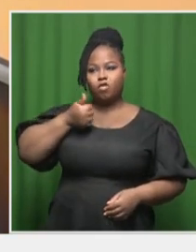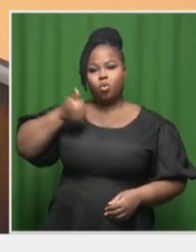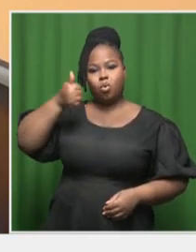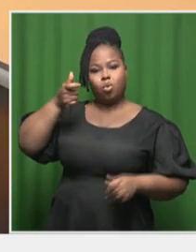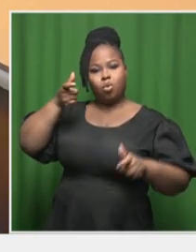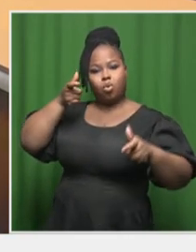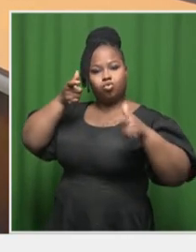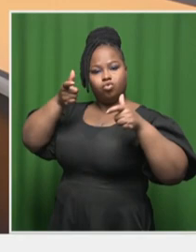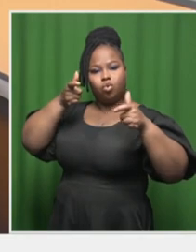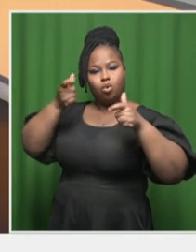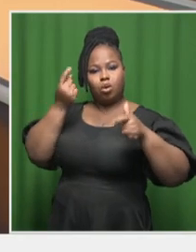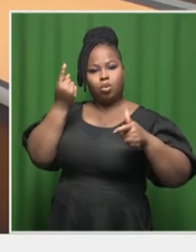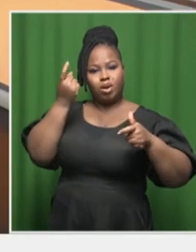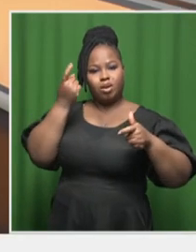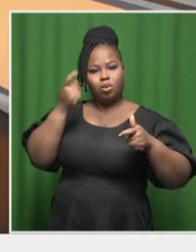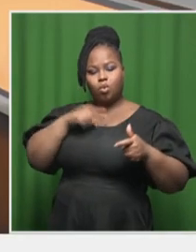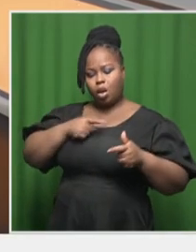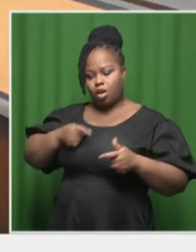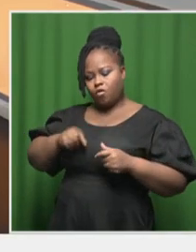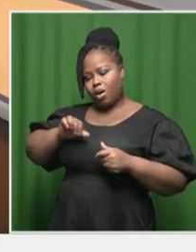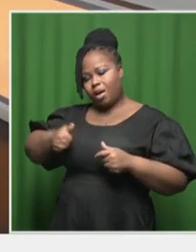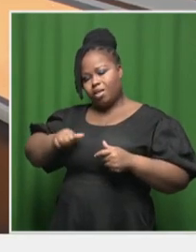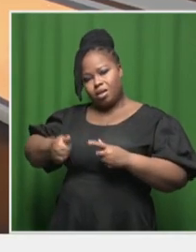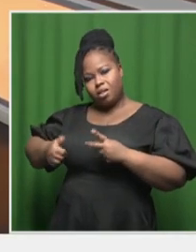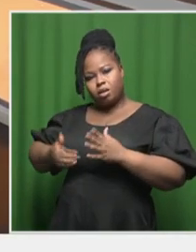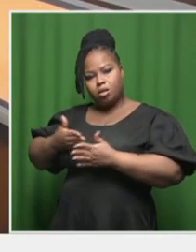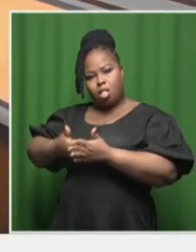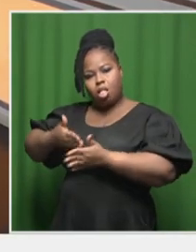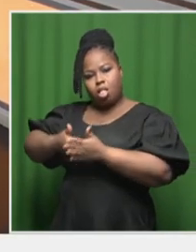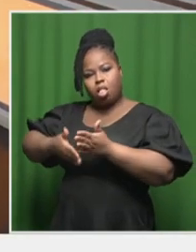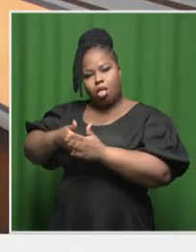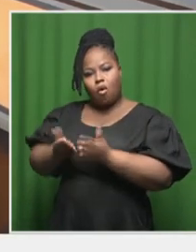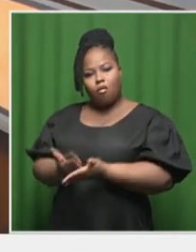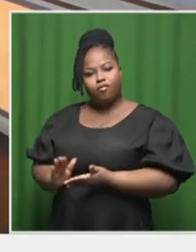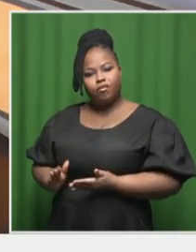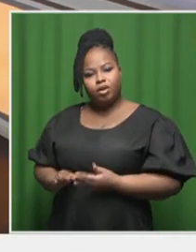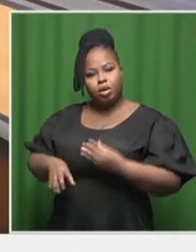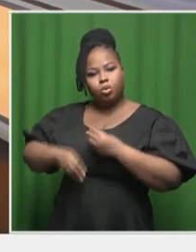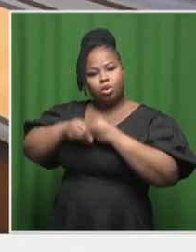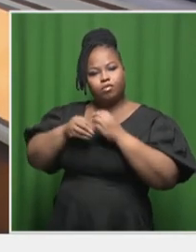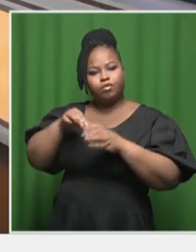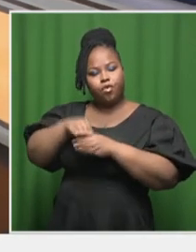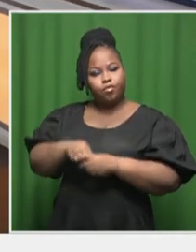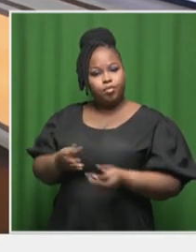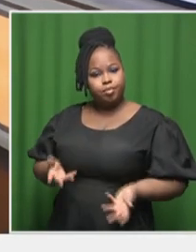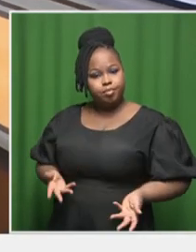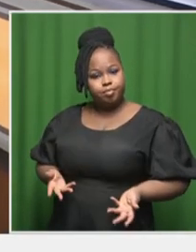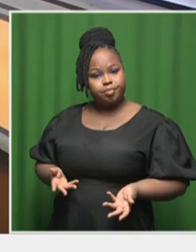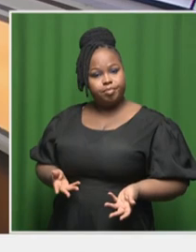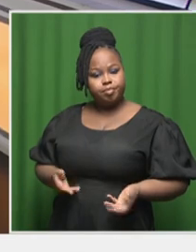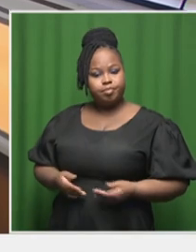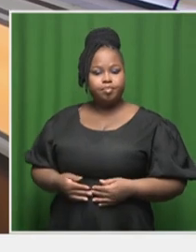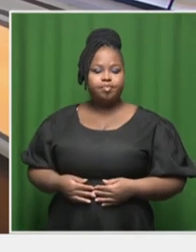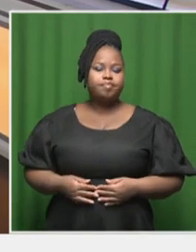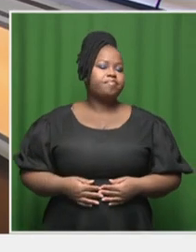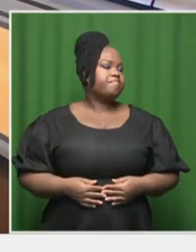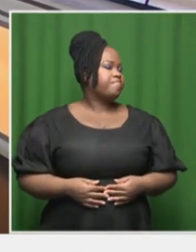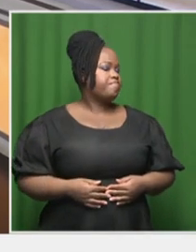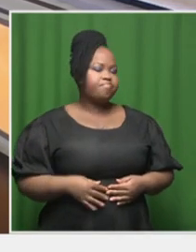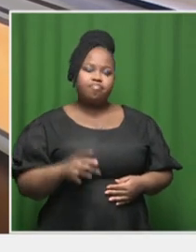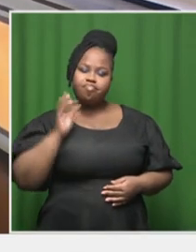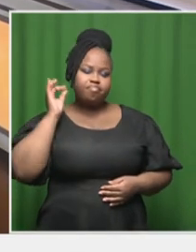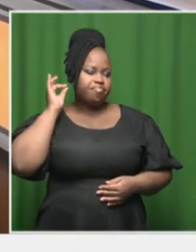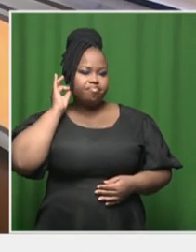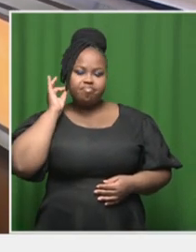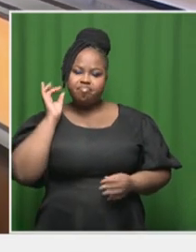barriers to entry for different energy makers. Yeah, yeah. Yeah, so we have not had anything from